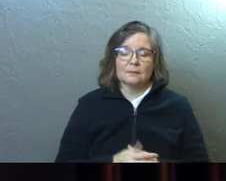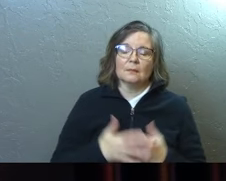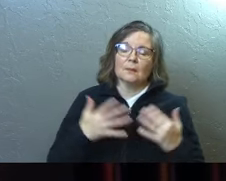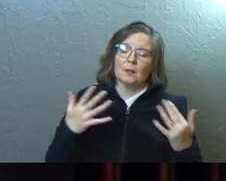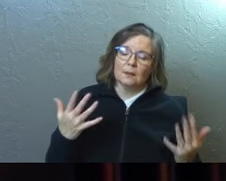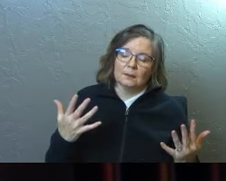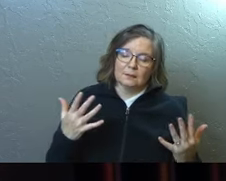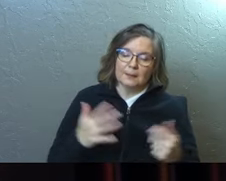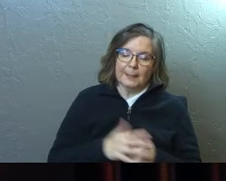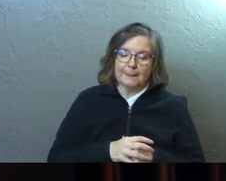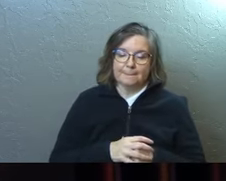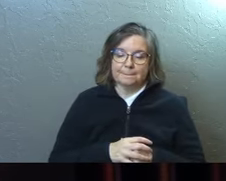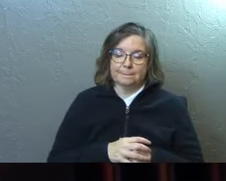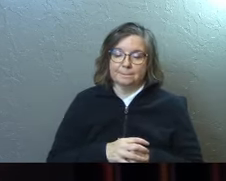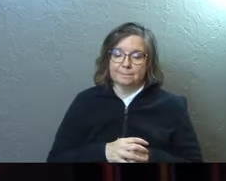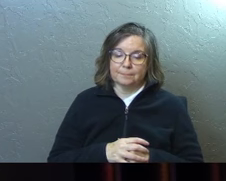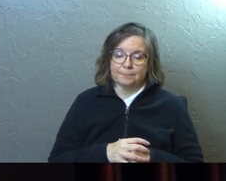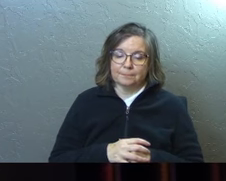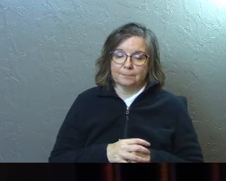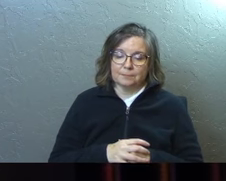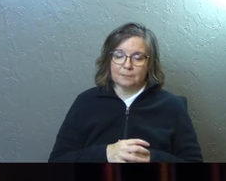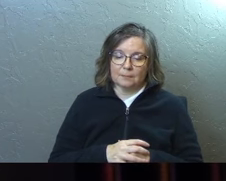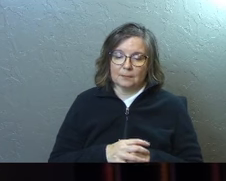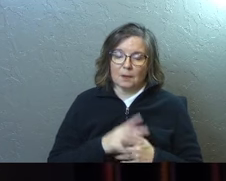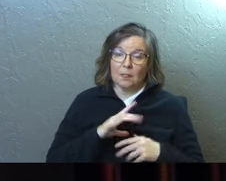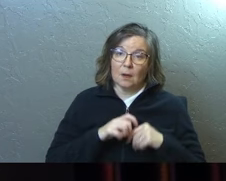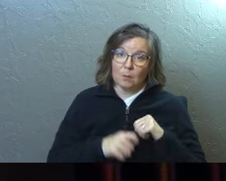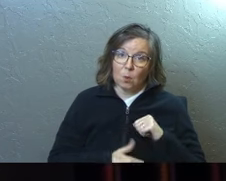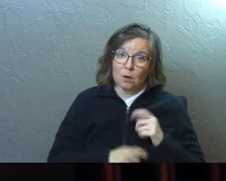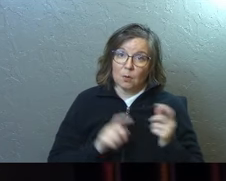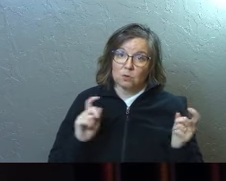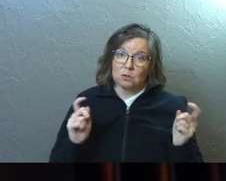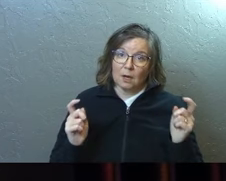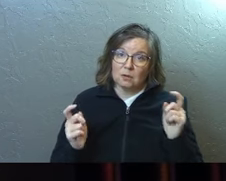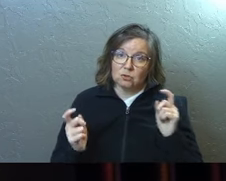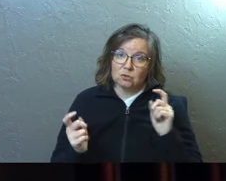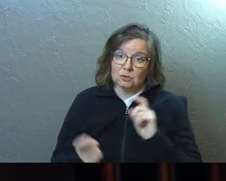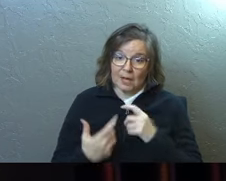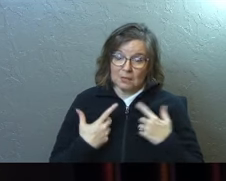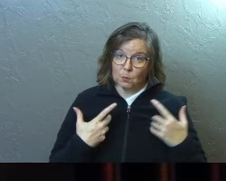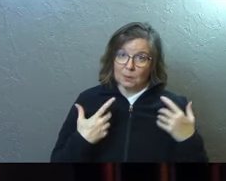So, morning will change over time as we heal.